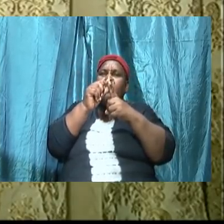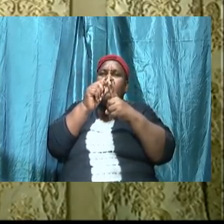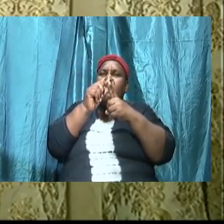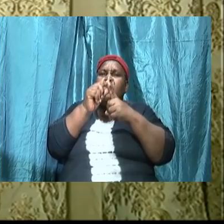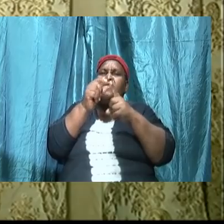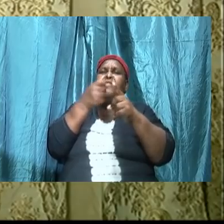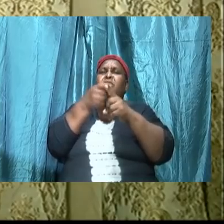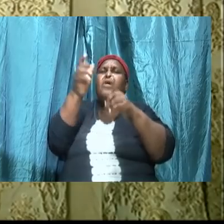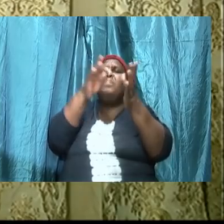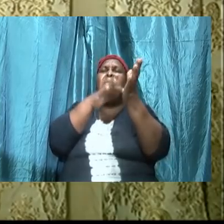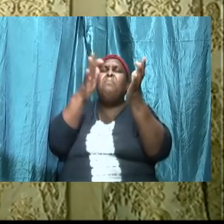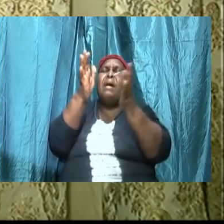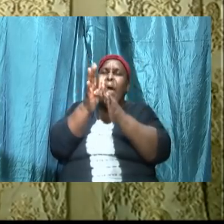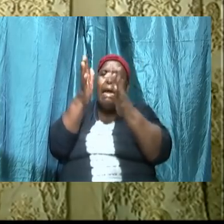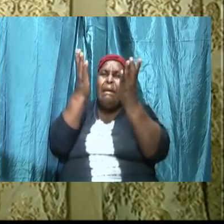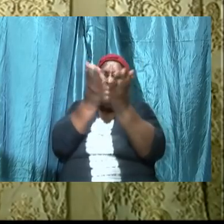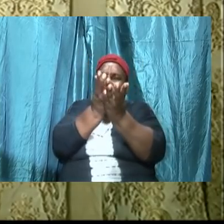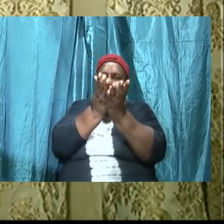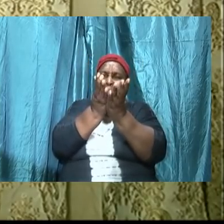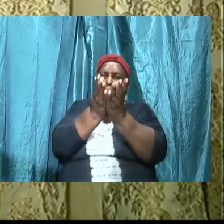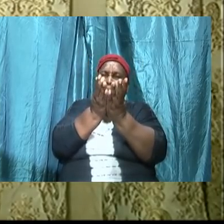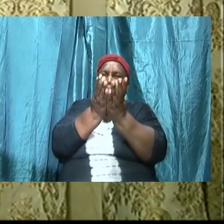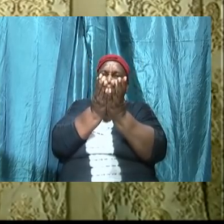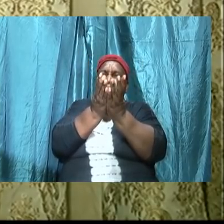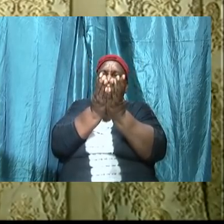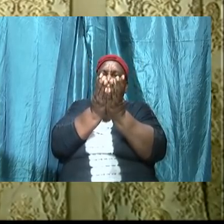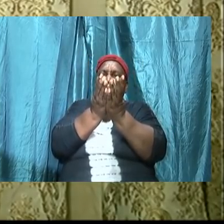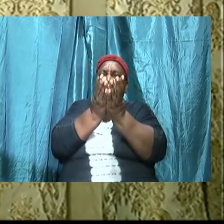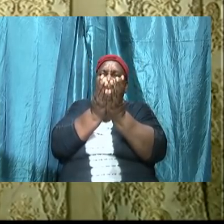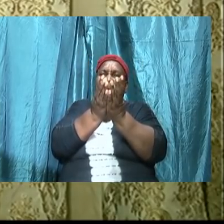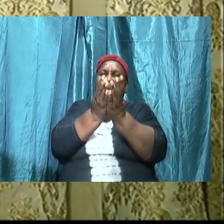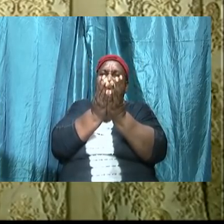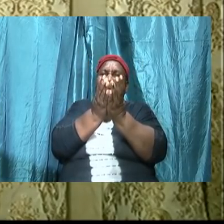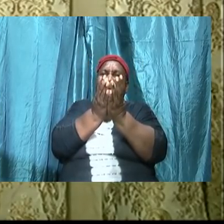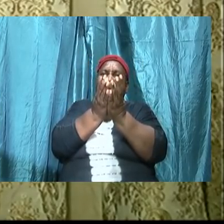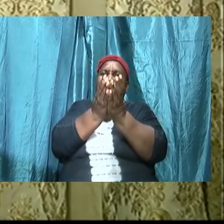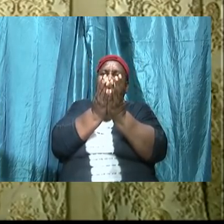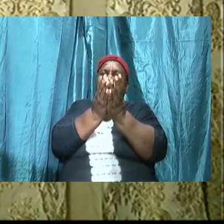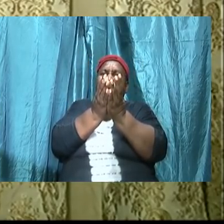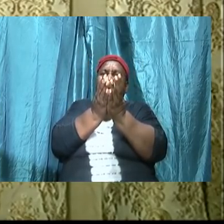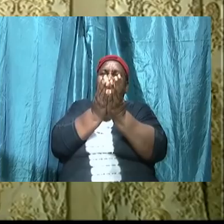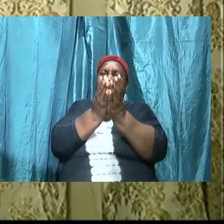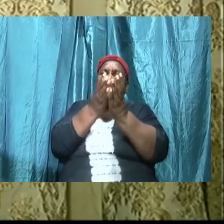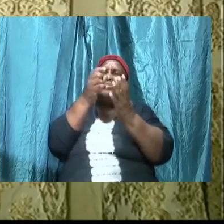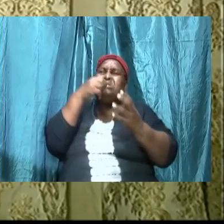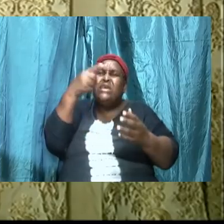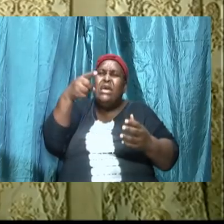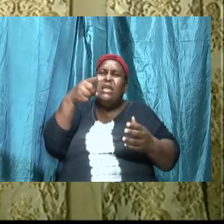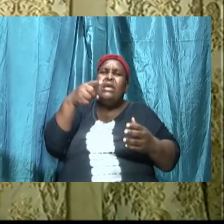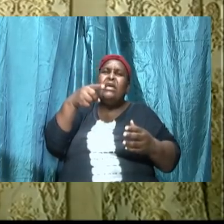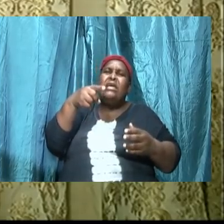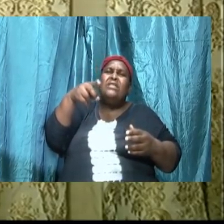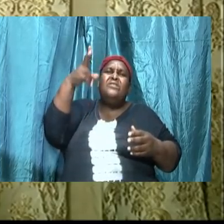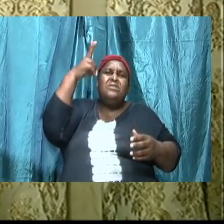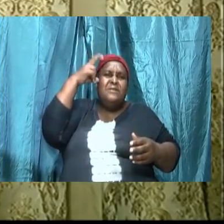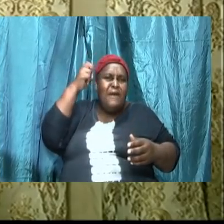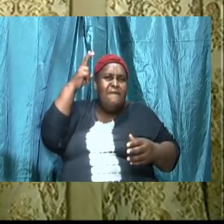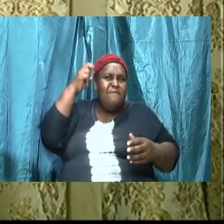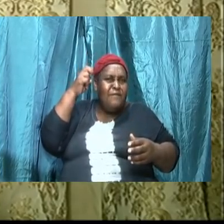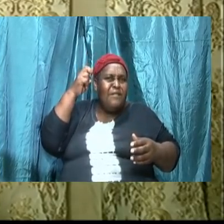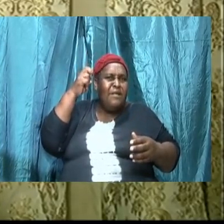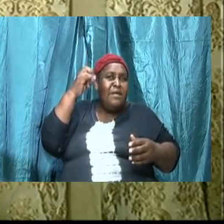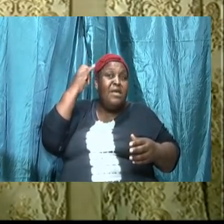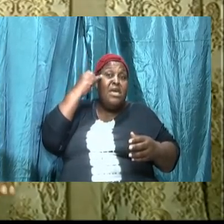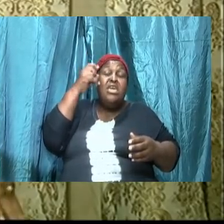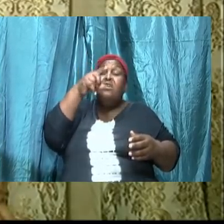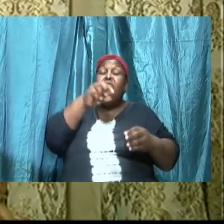to address and to counter the temptations of the devil brothers and sisters if you do